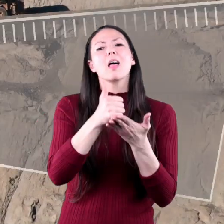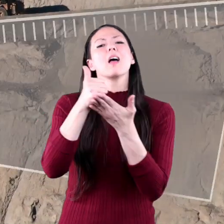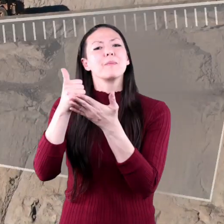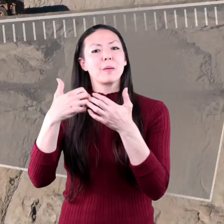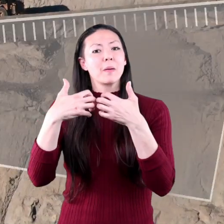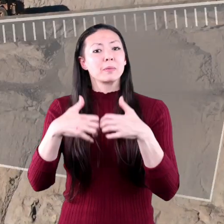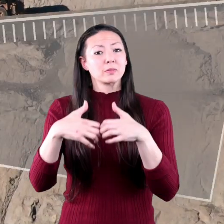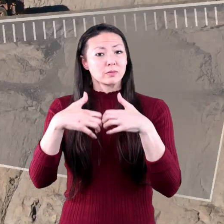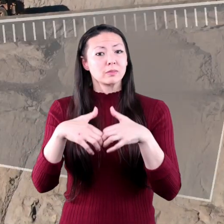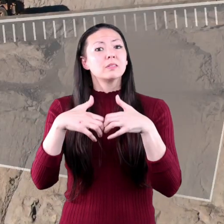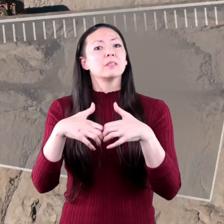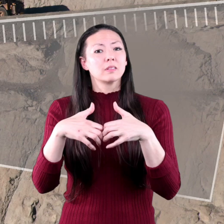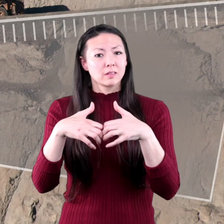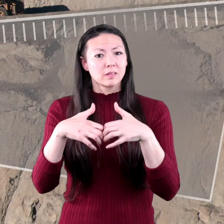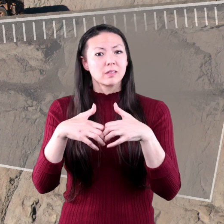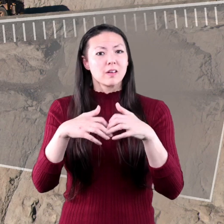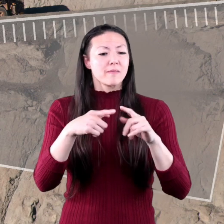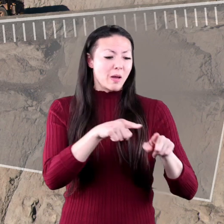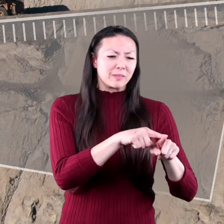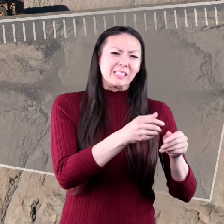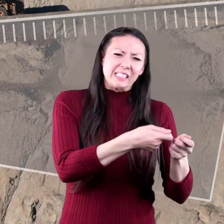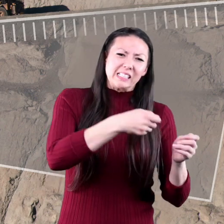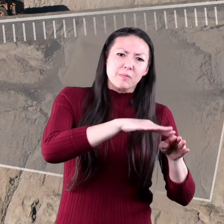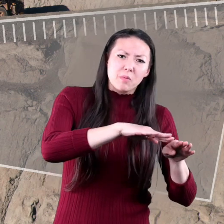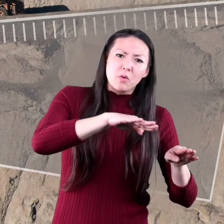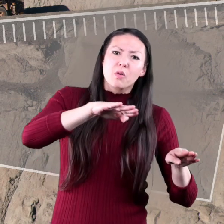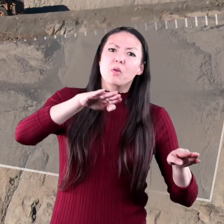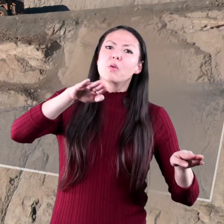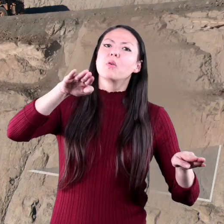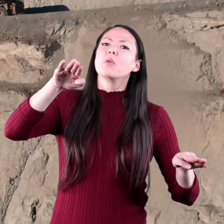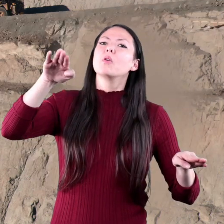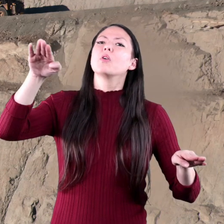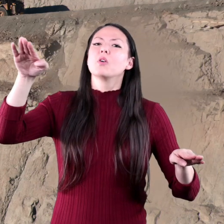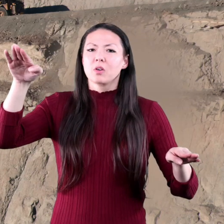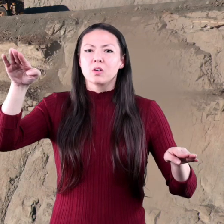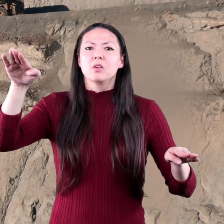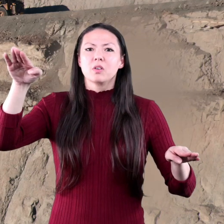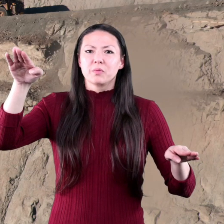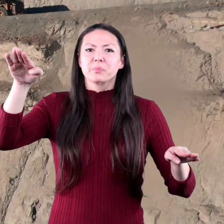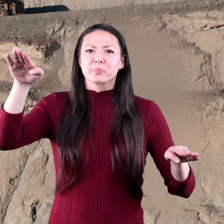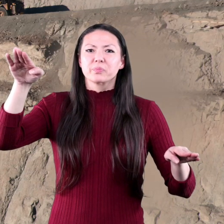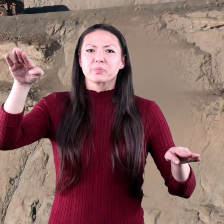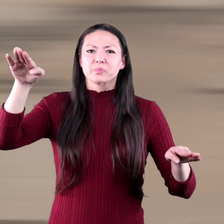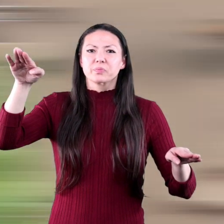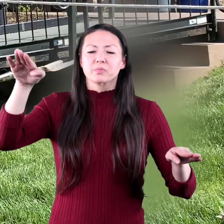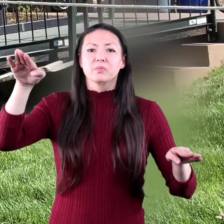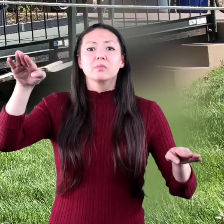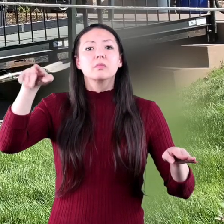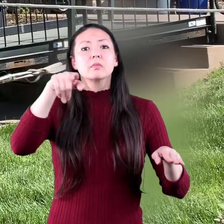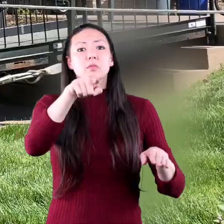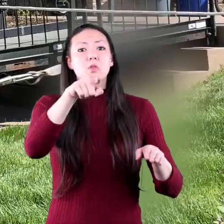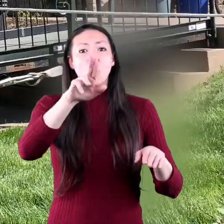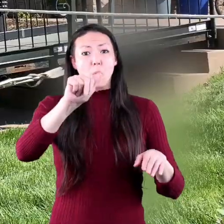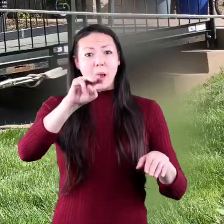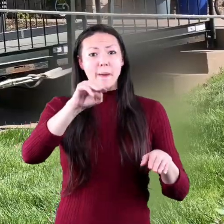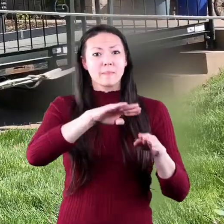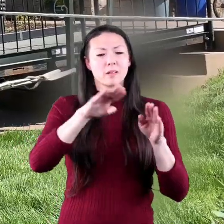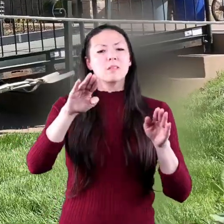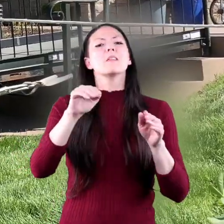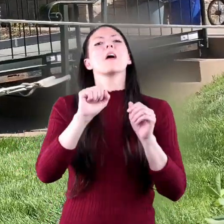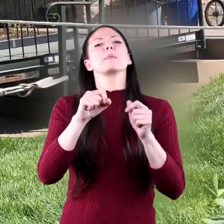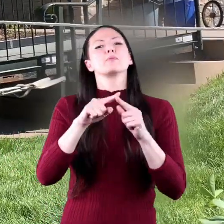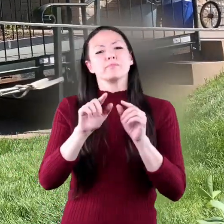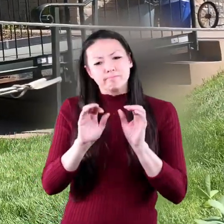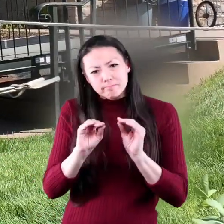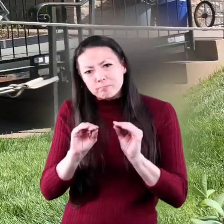is helping this machine get from a lower level to a higher level with the greatest of these. Using a gradual ramp